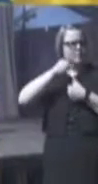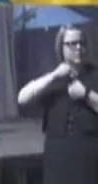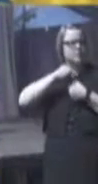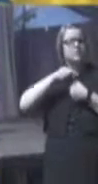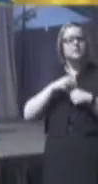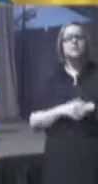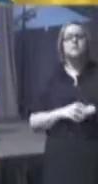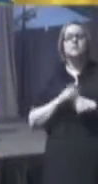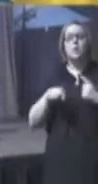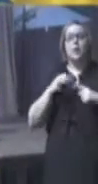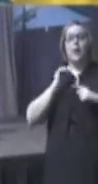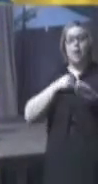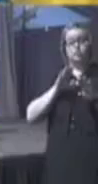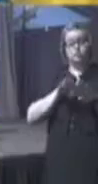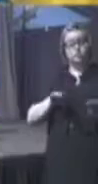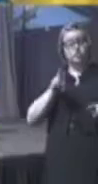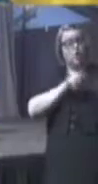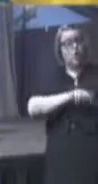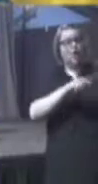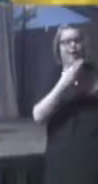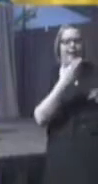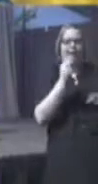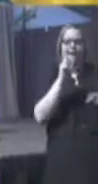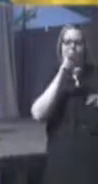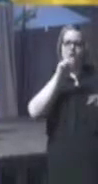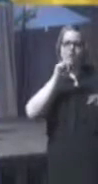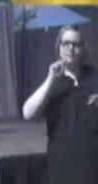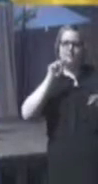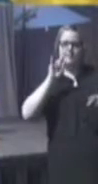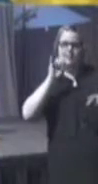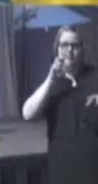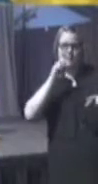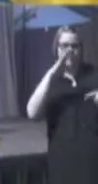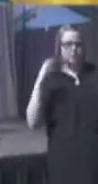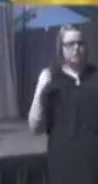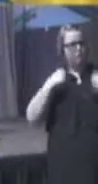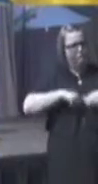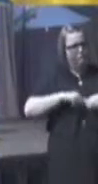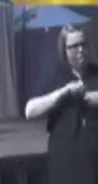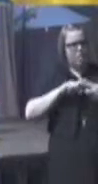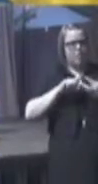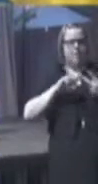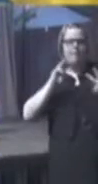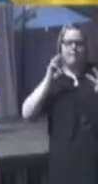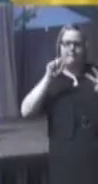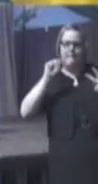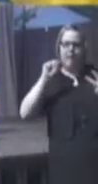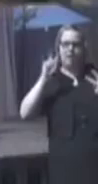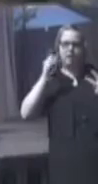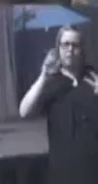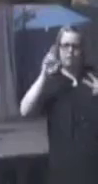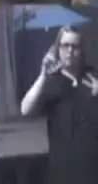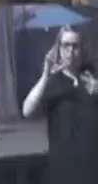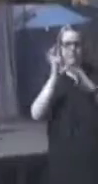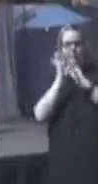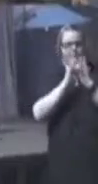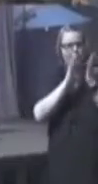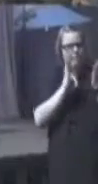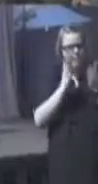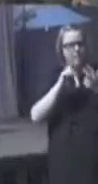at Harriet Tubman's shawl, or Nat Turner's Bible, or the plane flown by Tuskegee Airmen,